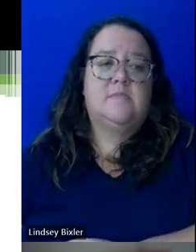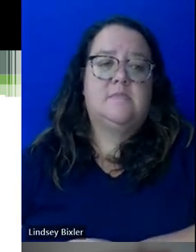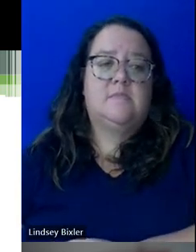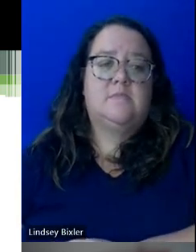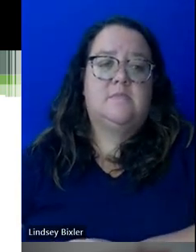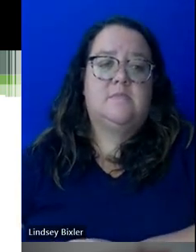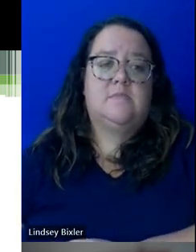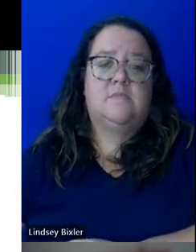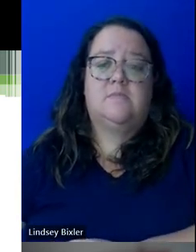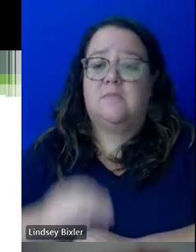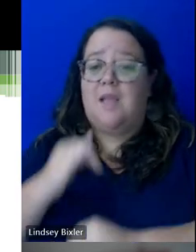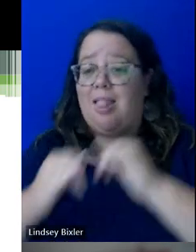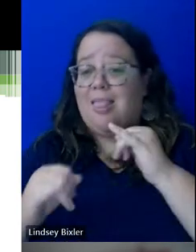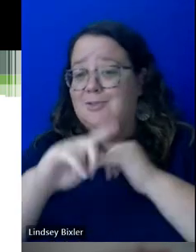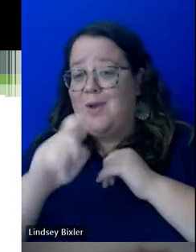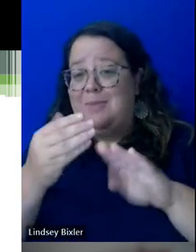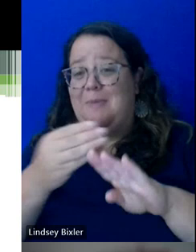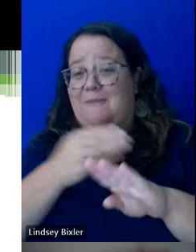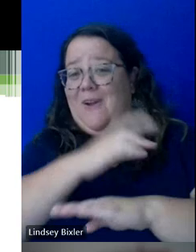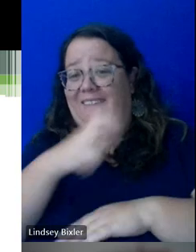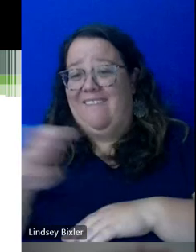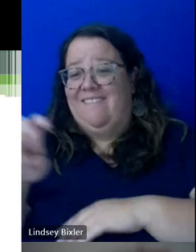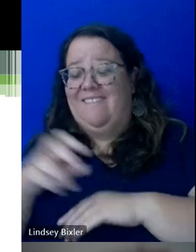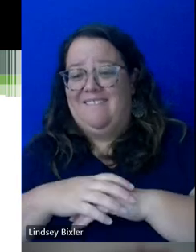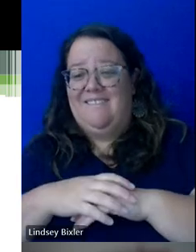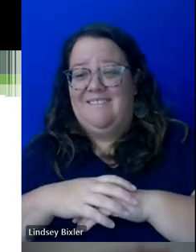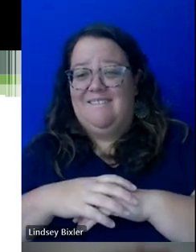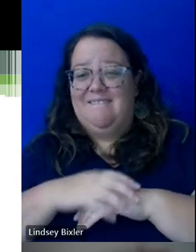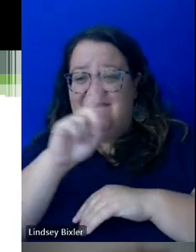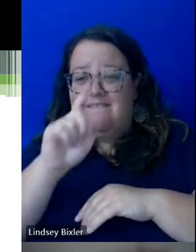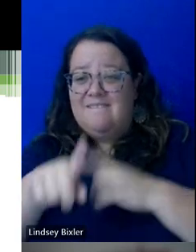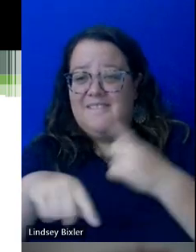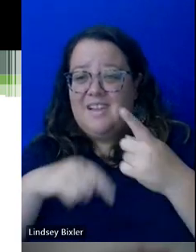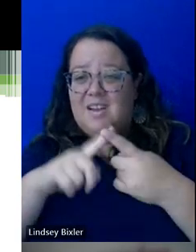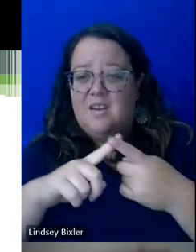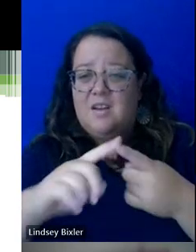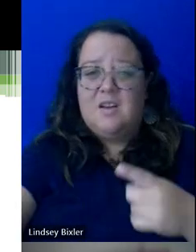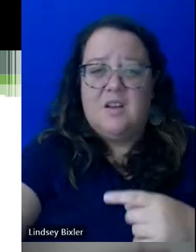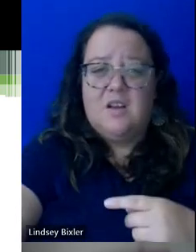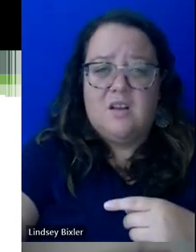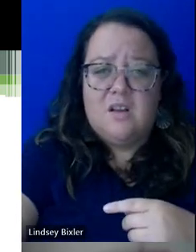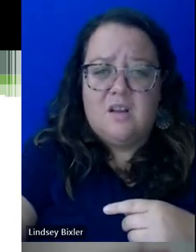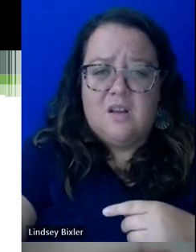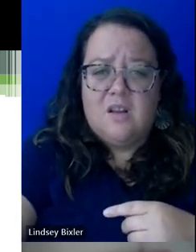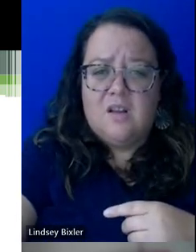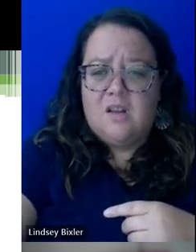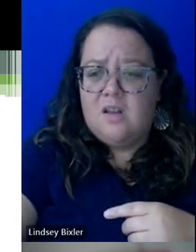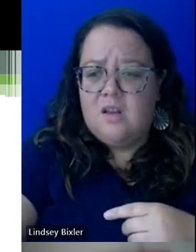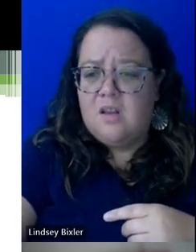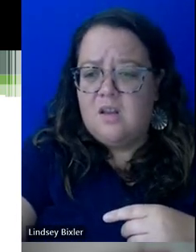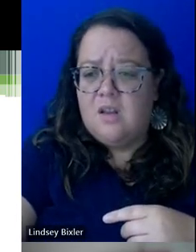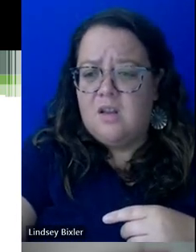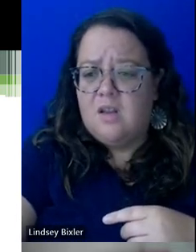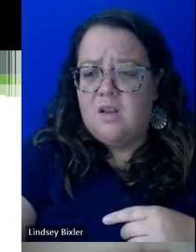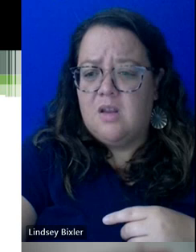And I'll do the last question here, Nate, before we go to the other. A question about, I arrived late, got confused with time zones, but what type of documentation